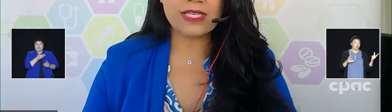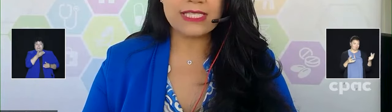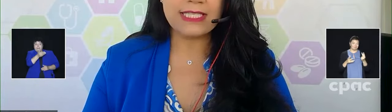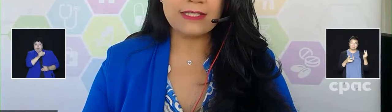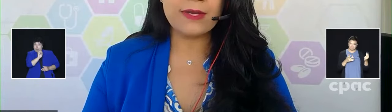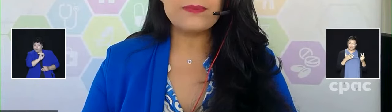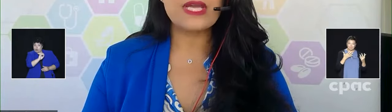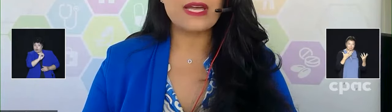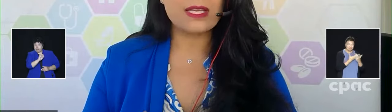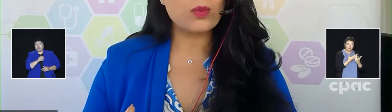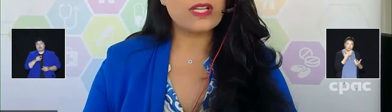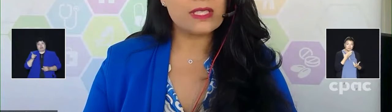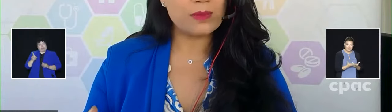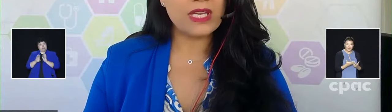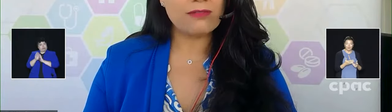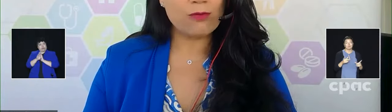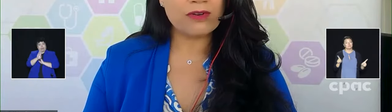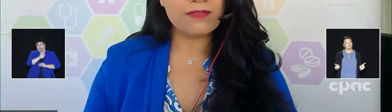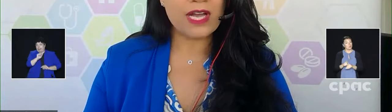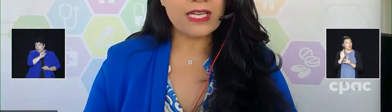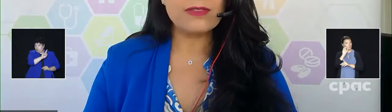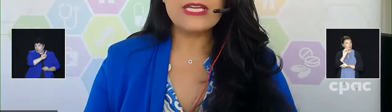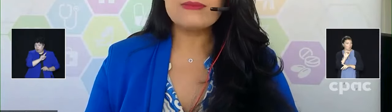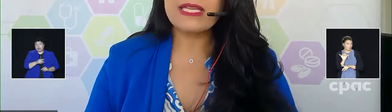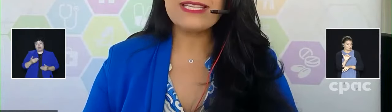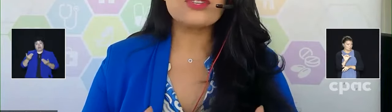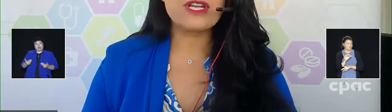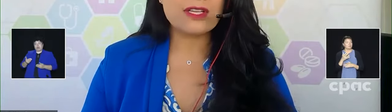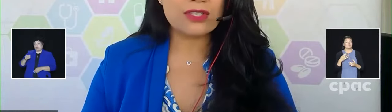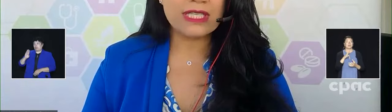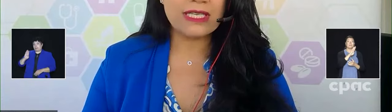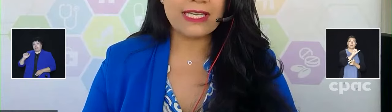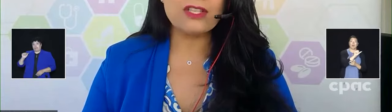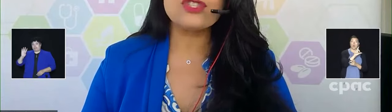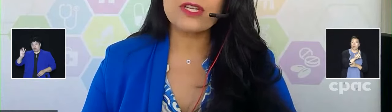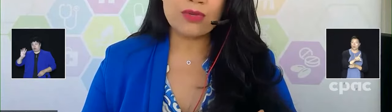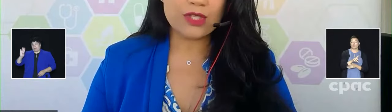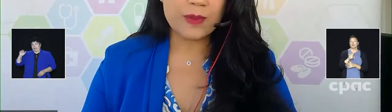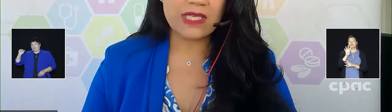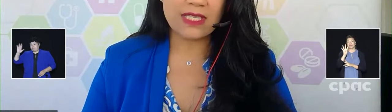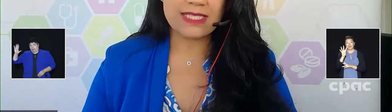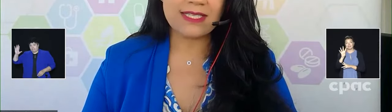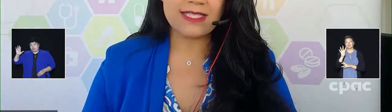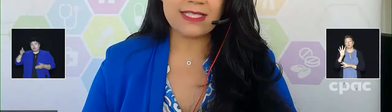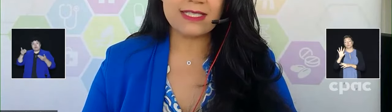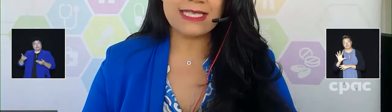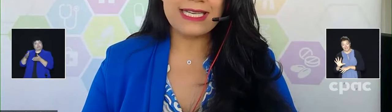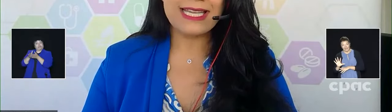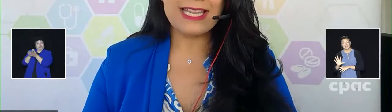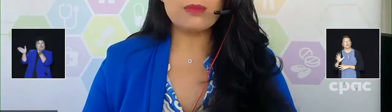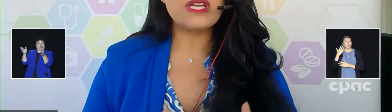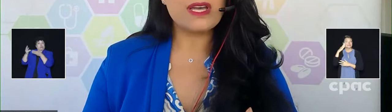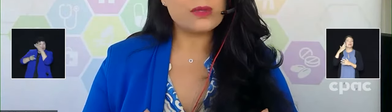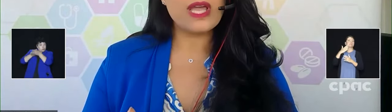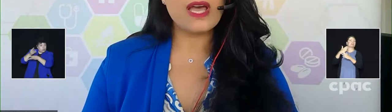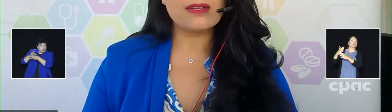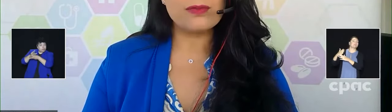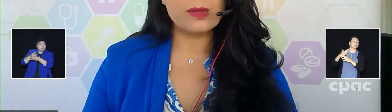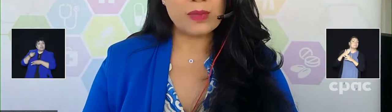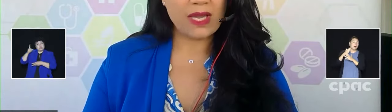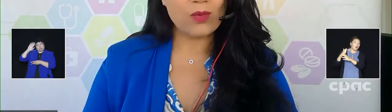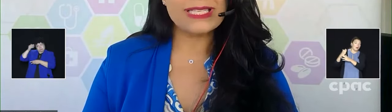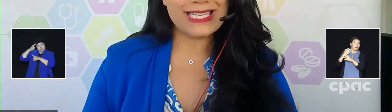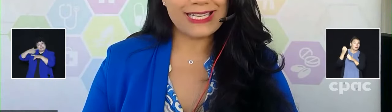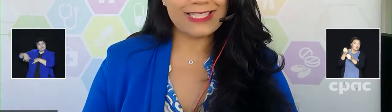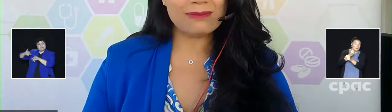BA-1 vaccine as well as BA-4 or 5 and internationally, in general, there's been a consensus that because we